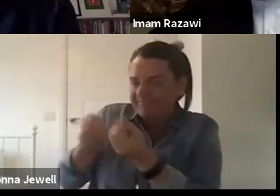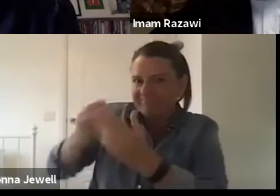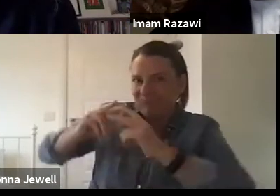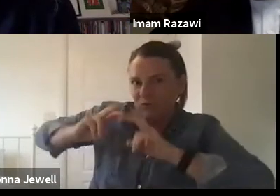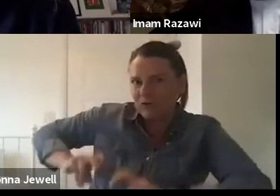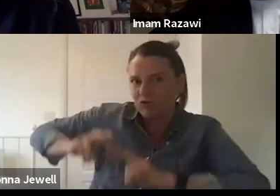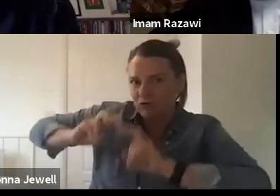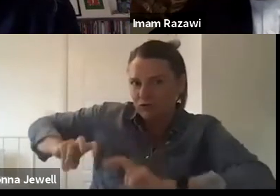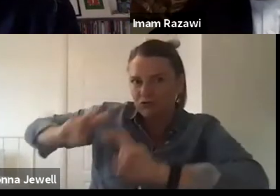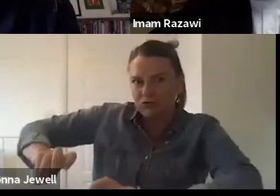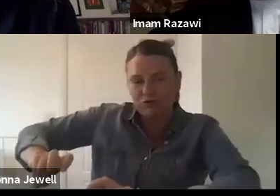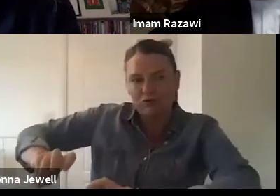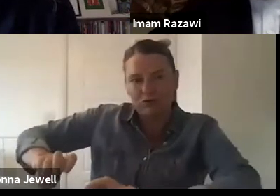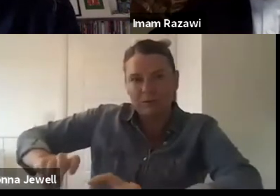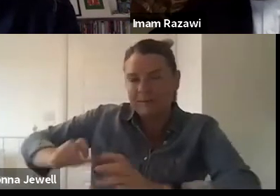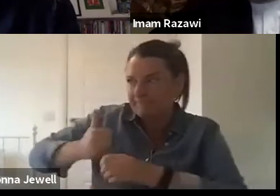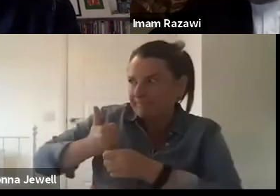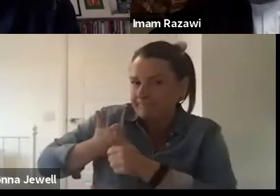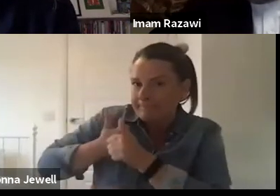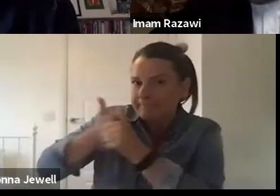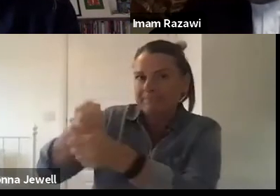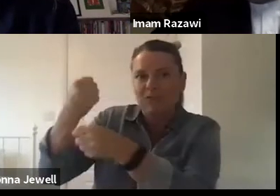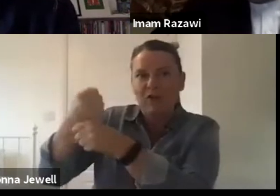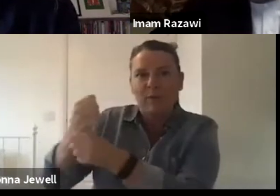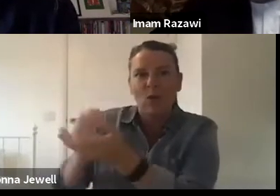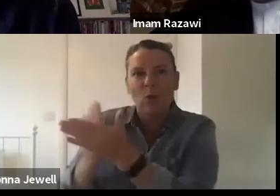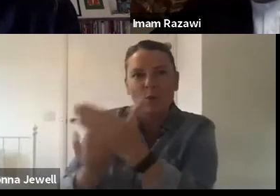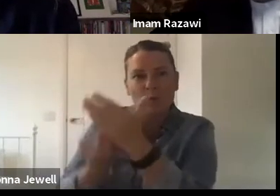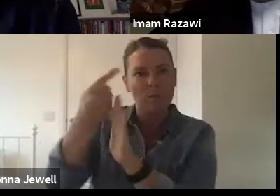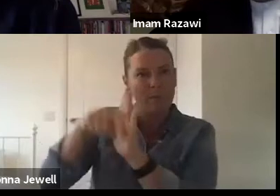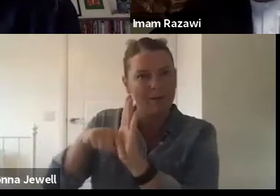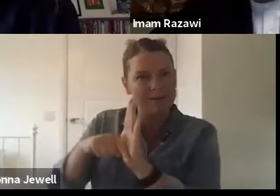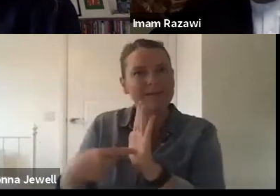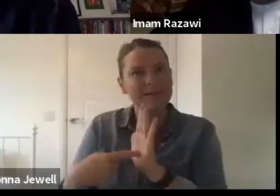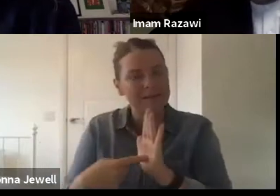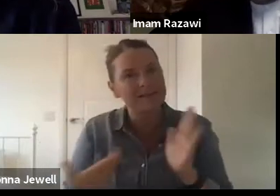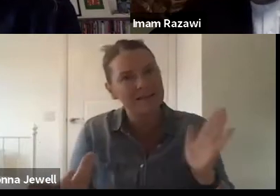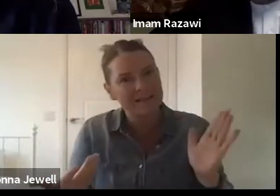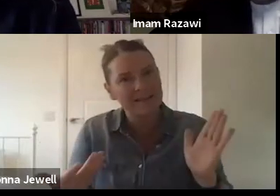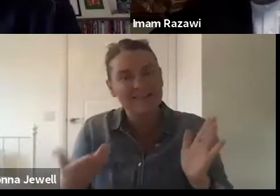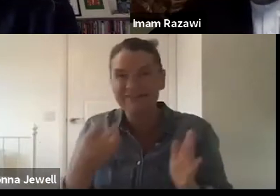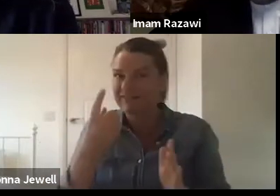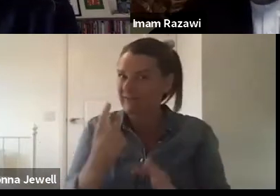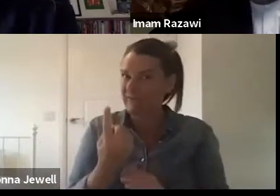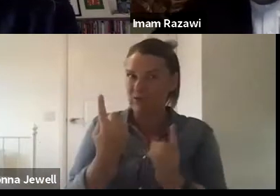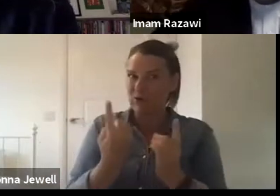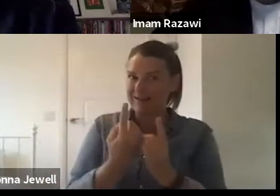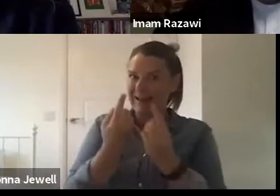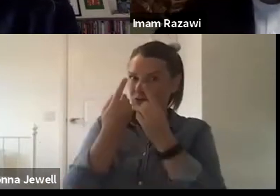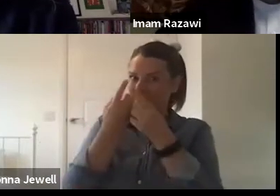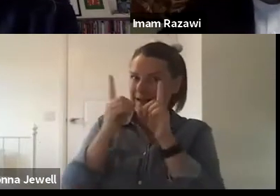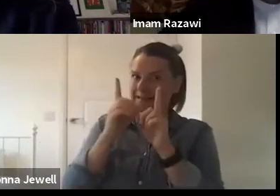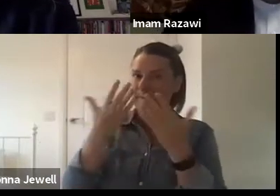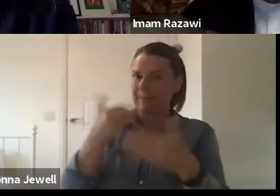number of aspects of policy, which is kind of the most obvious initial impact of the university on